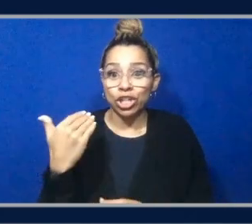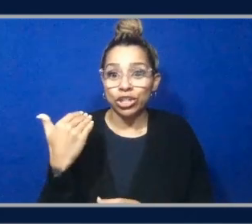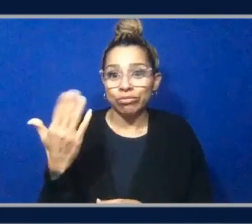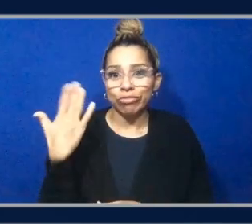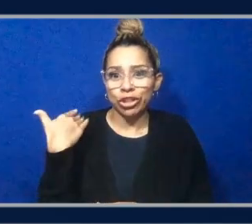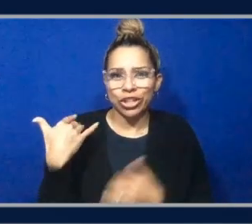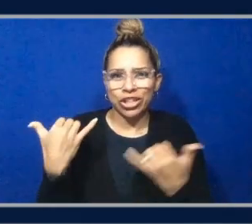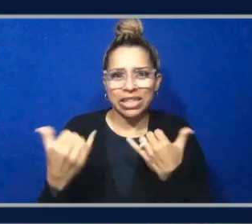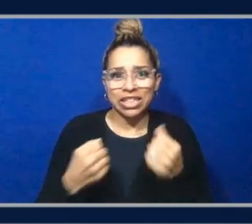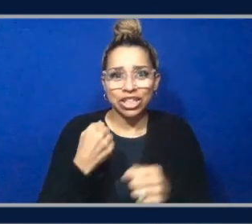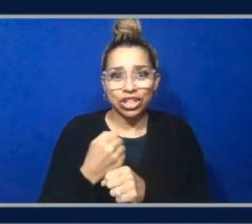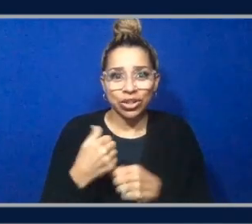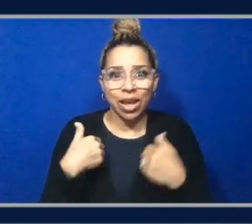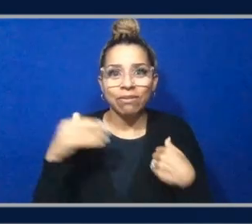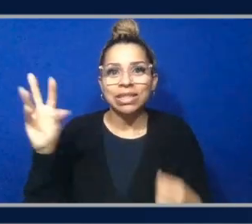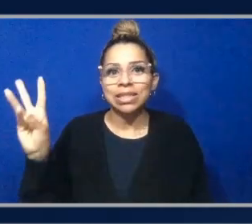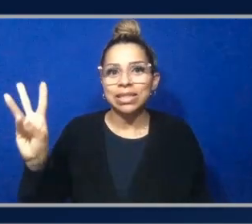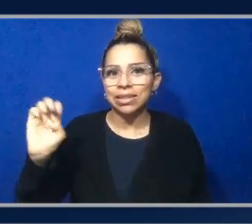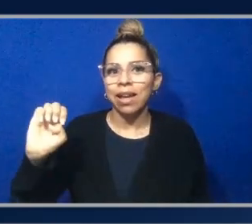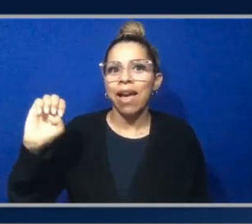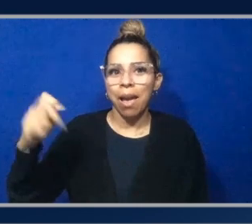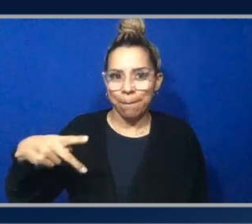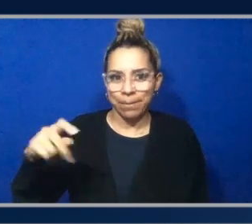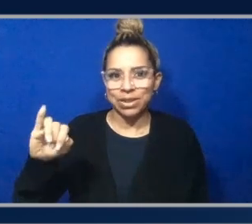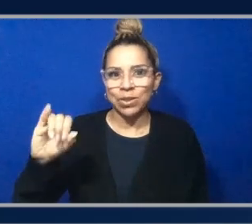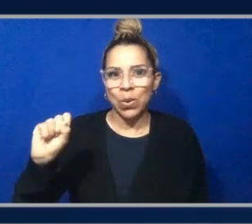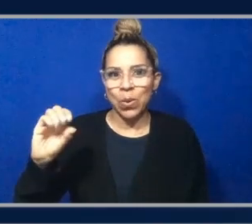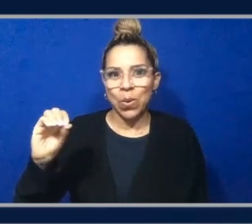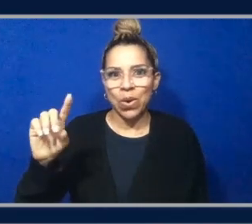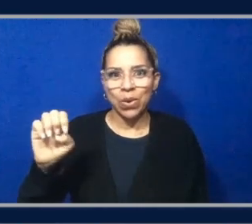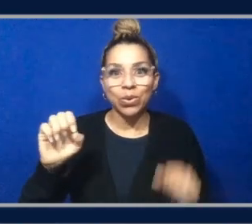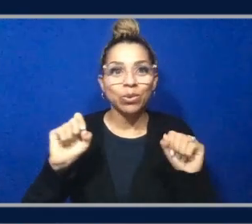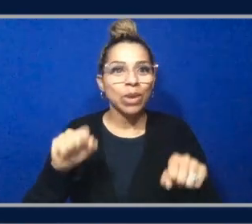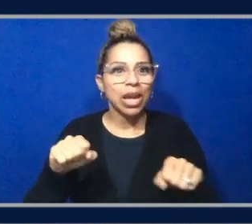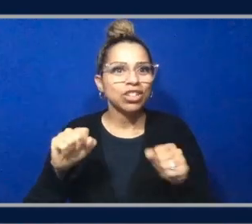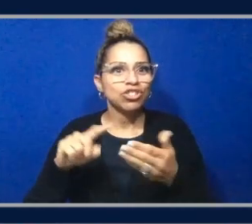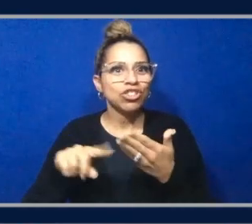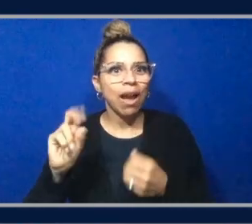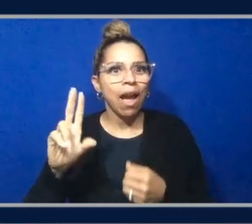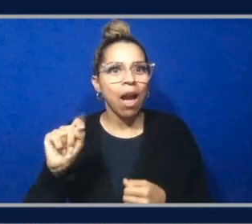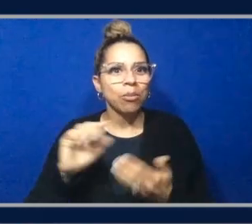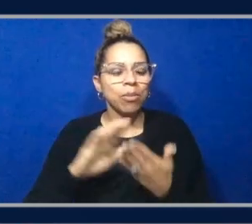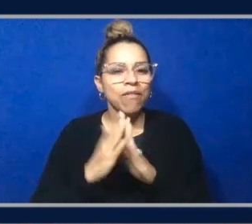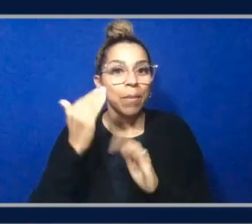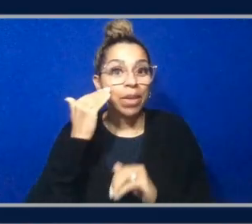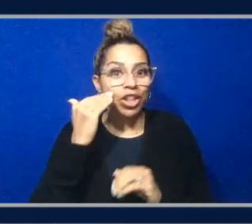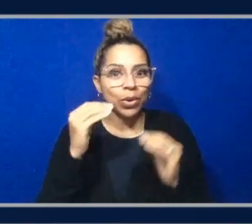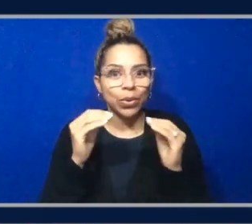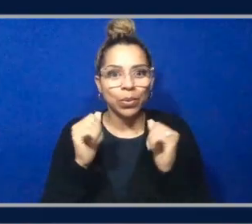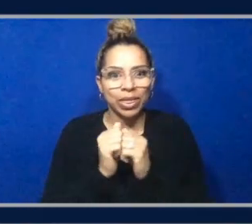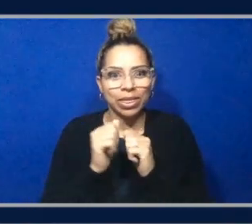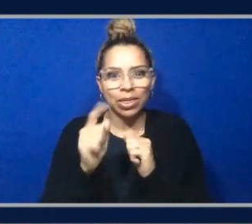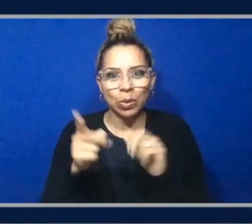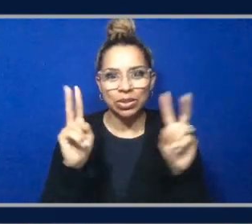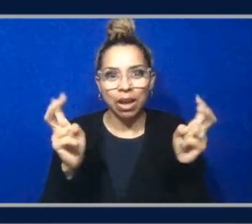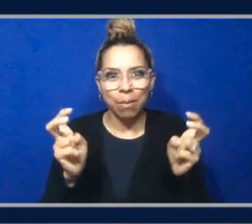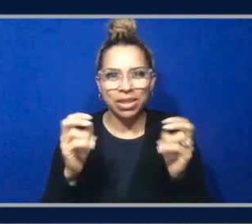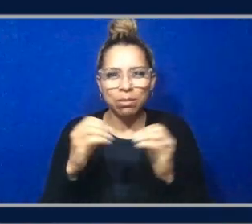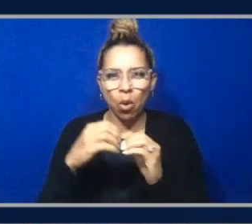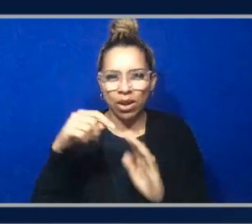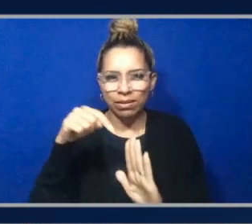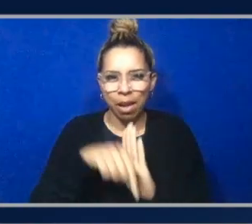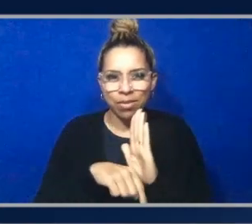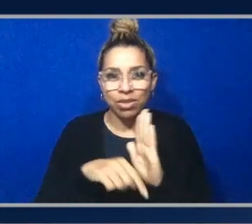episodes. That's something that you folks can also check out to familiarize with these topics in a bit more depth. Hang out with Aaron,